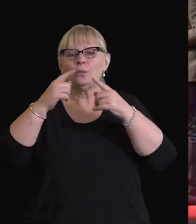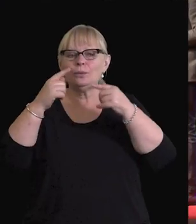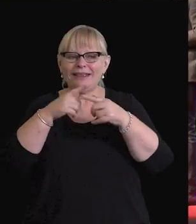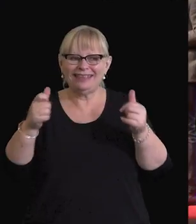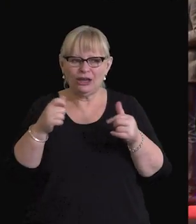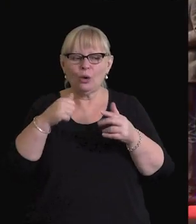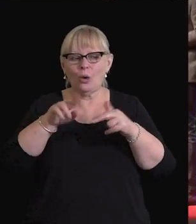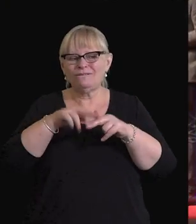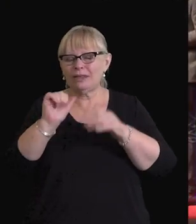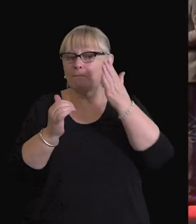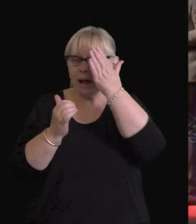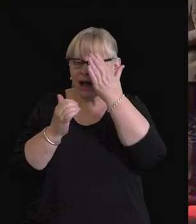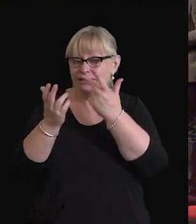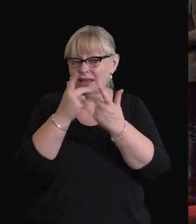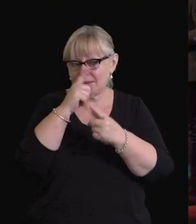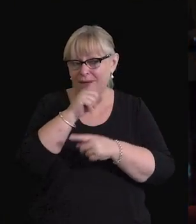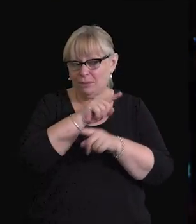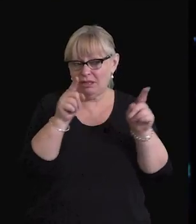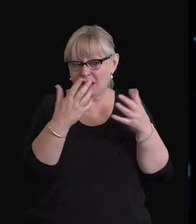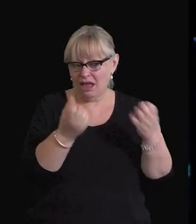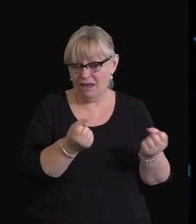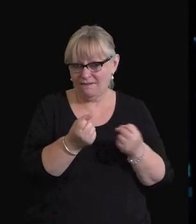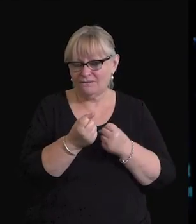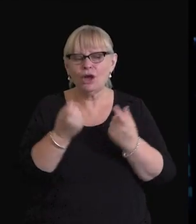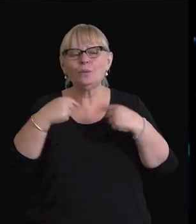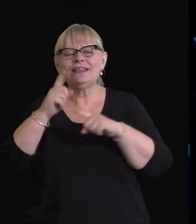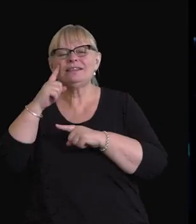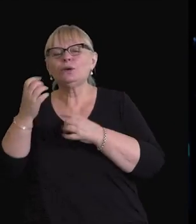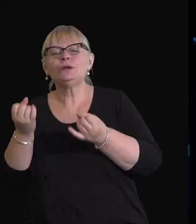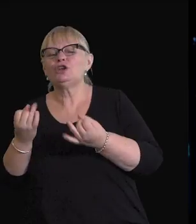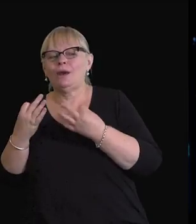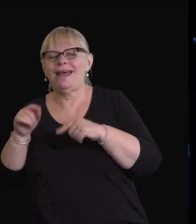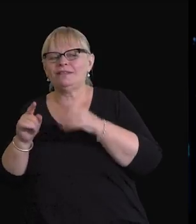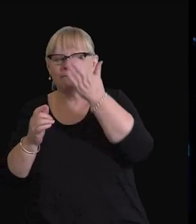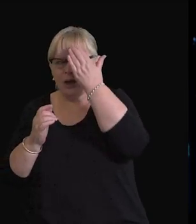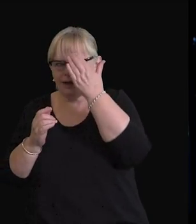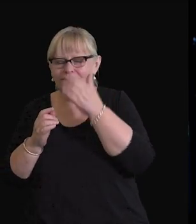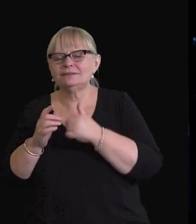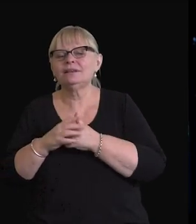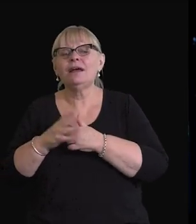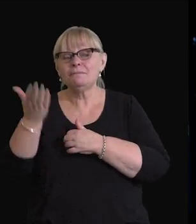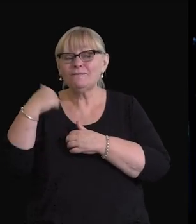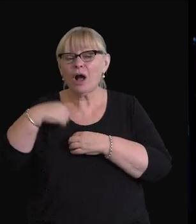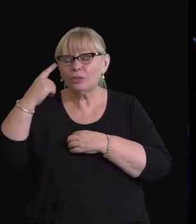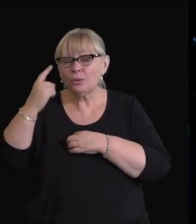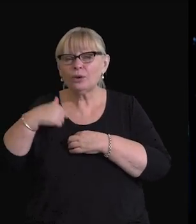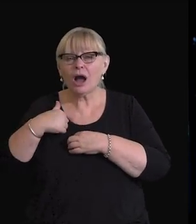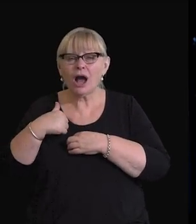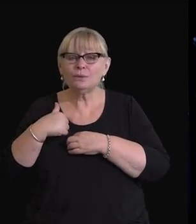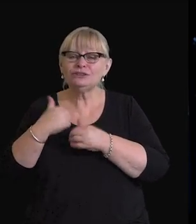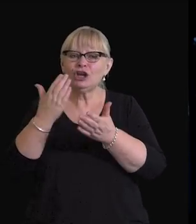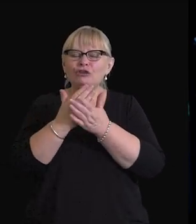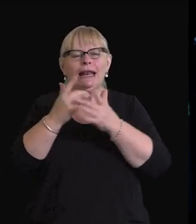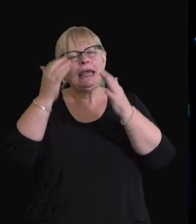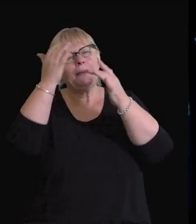other people have. We think we're immune. And I know this because I used to think that as a writer, I was gifted with a